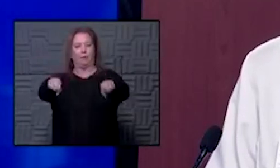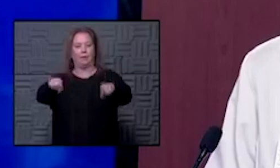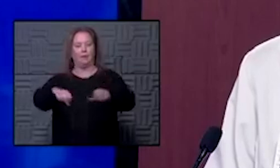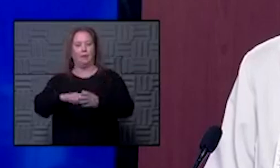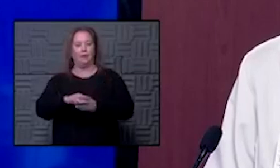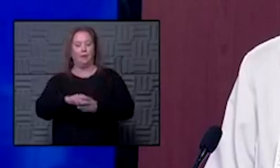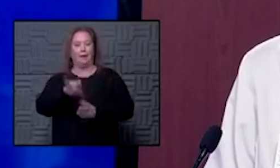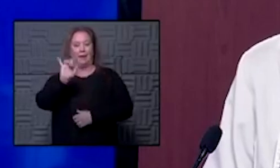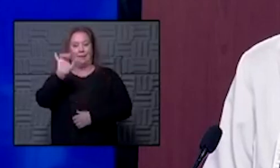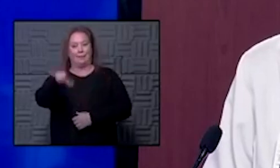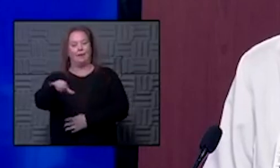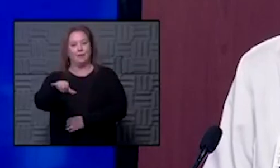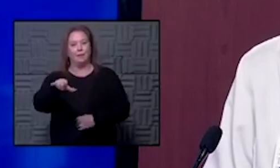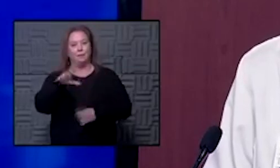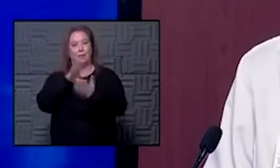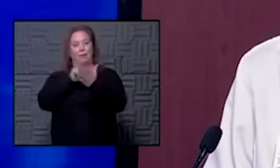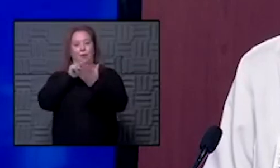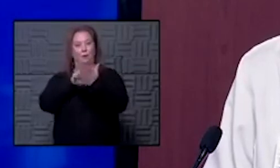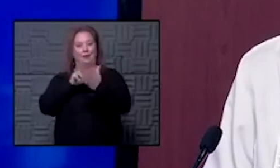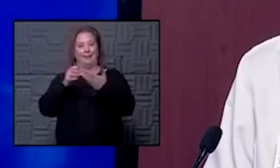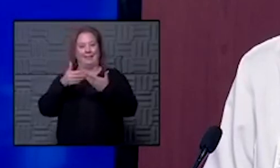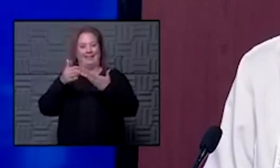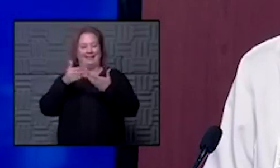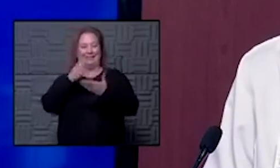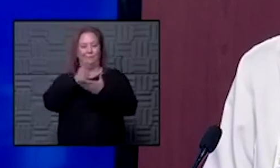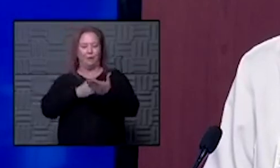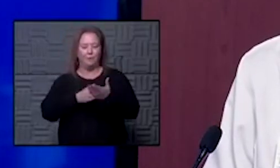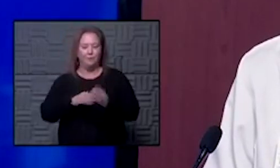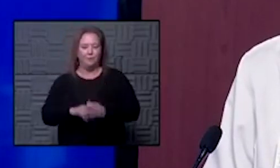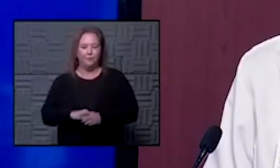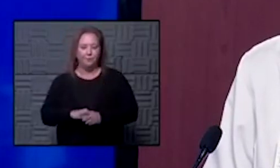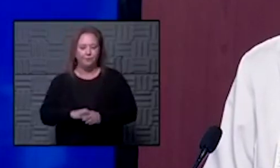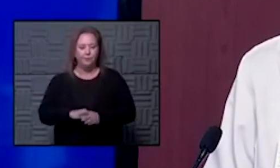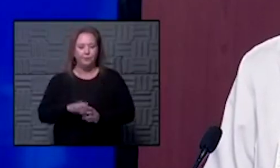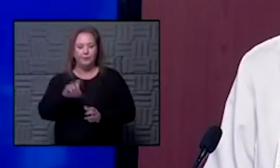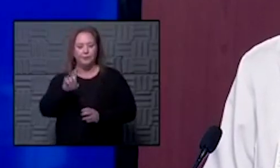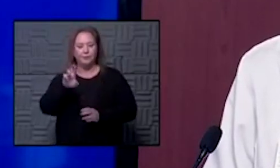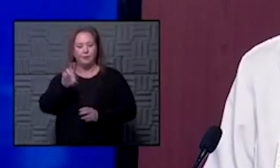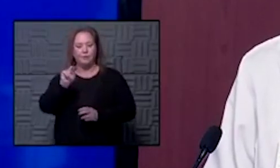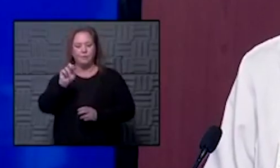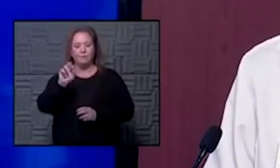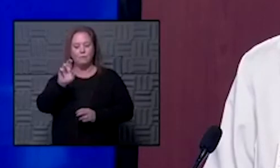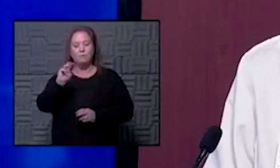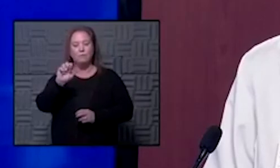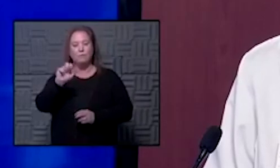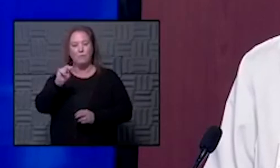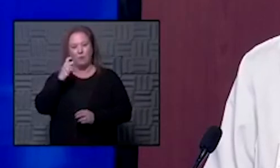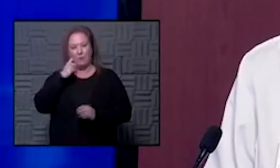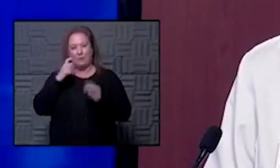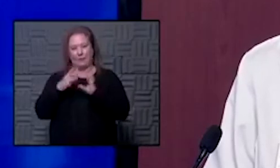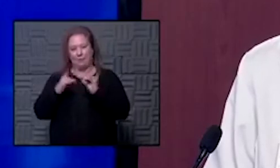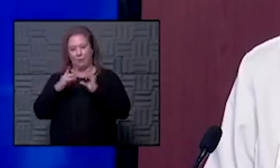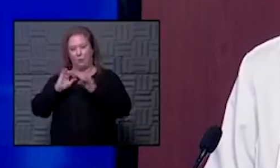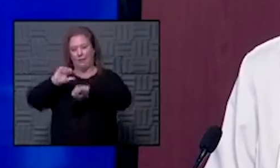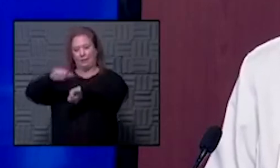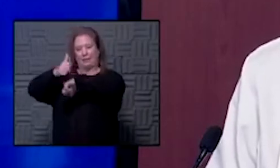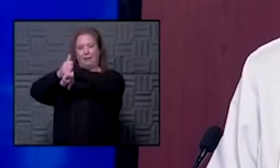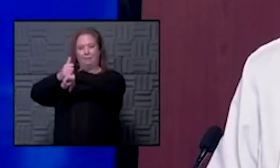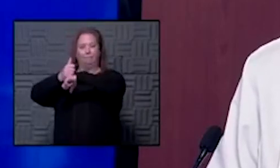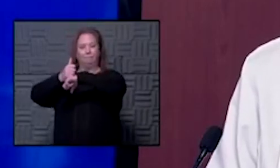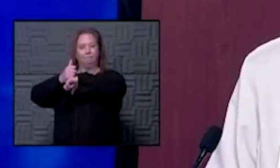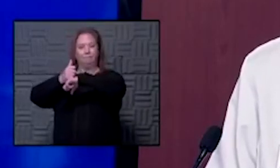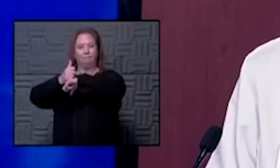that's actually what we've what we've learned is that's actually the easy part as dr norman mentioned we could build fixed wall or tent